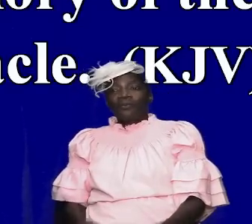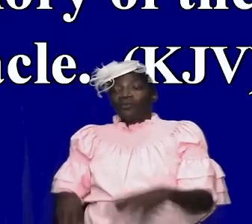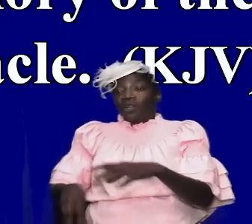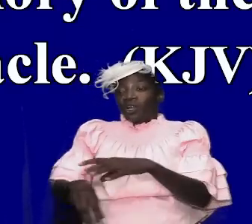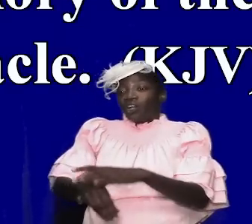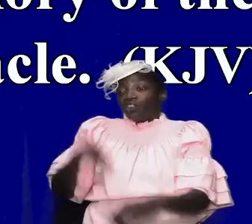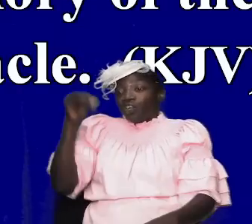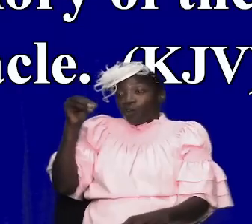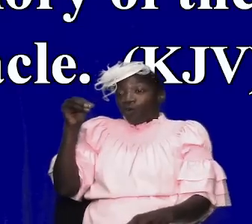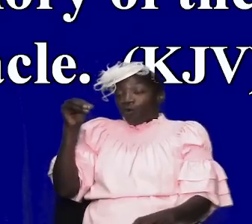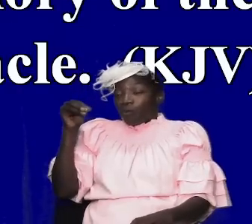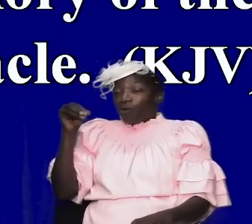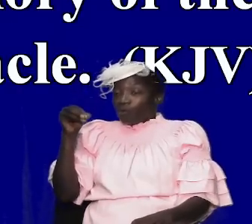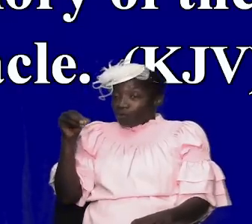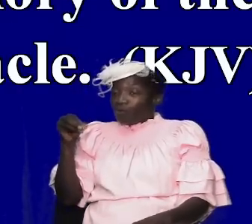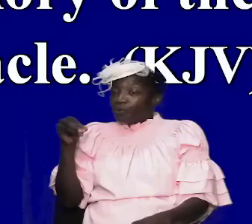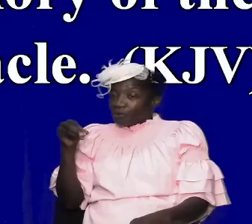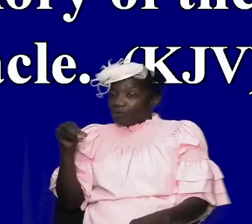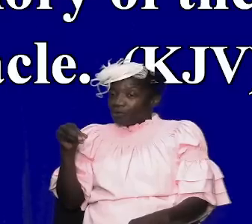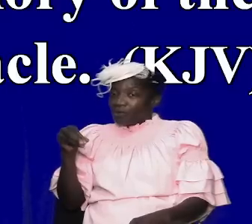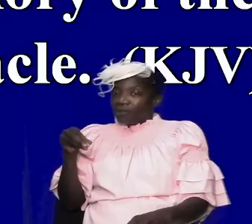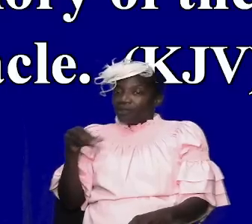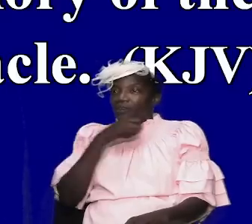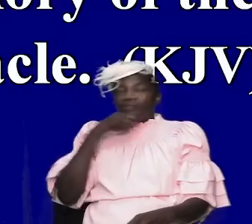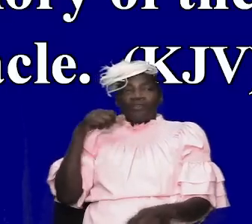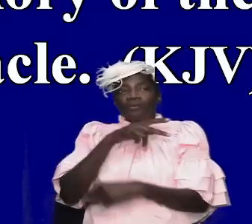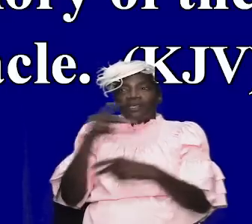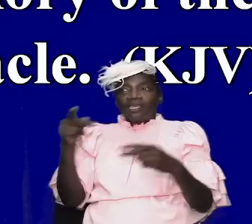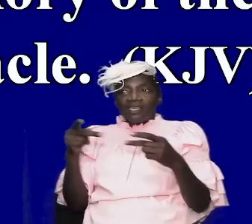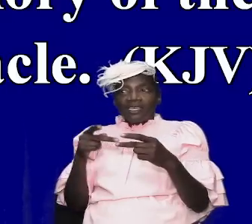out as the wilderness as they settled in the land